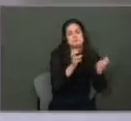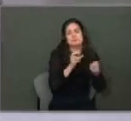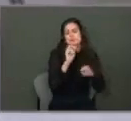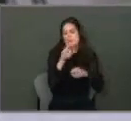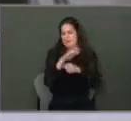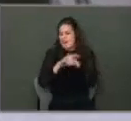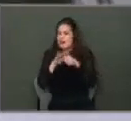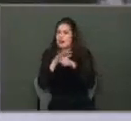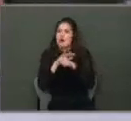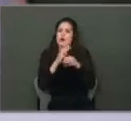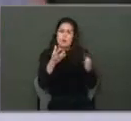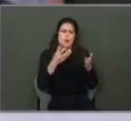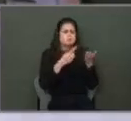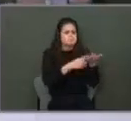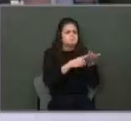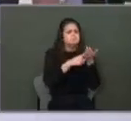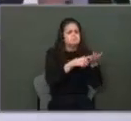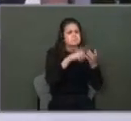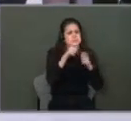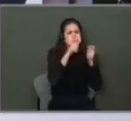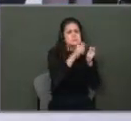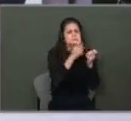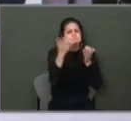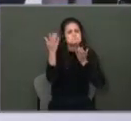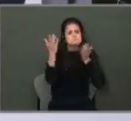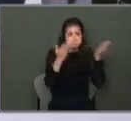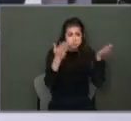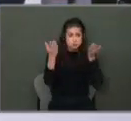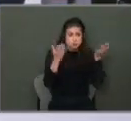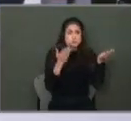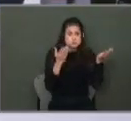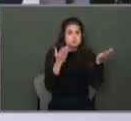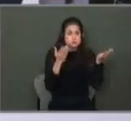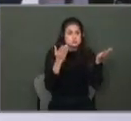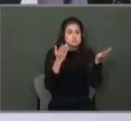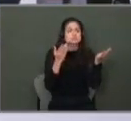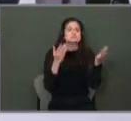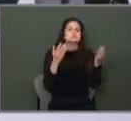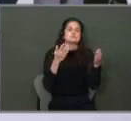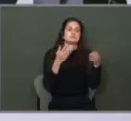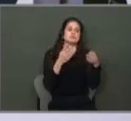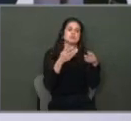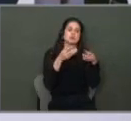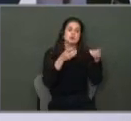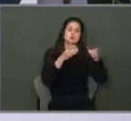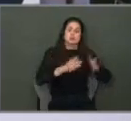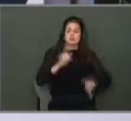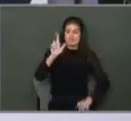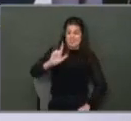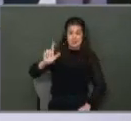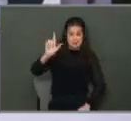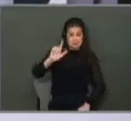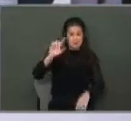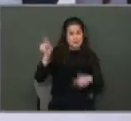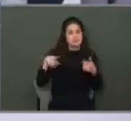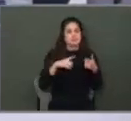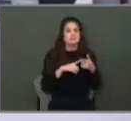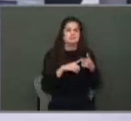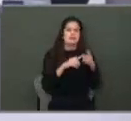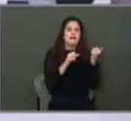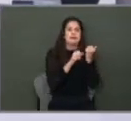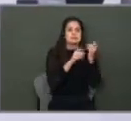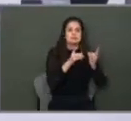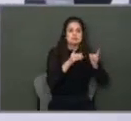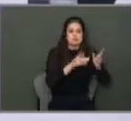you want to talk about a particular service, we've got the director of libraries. We've got an assistant